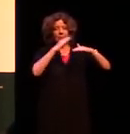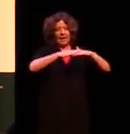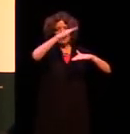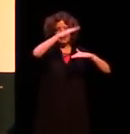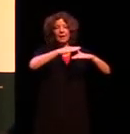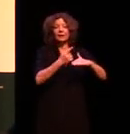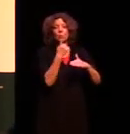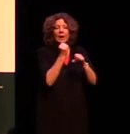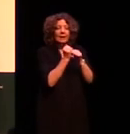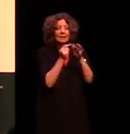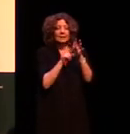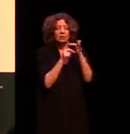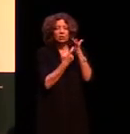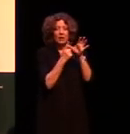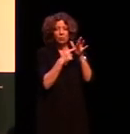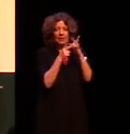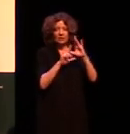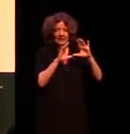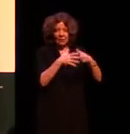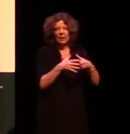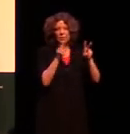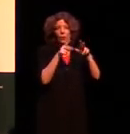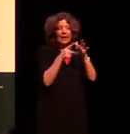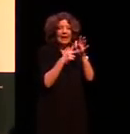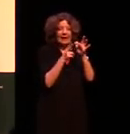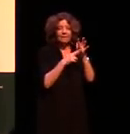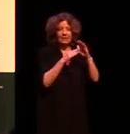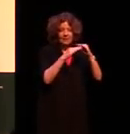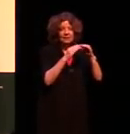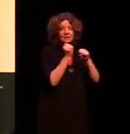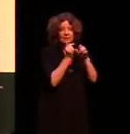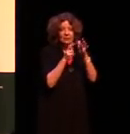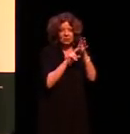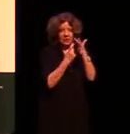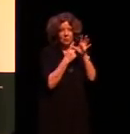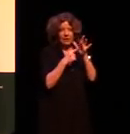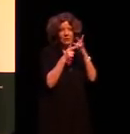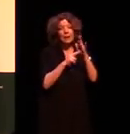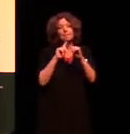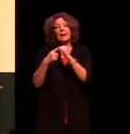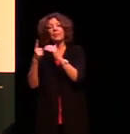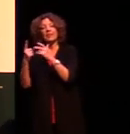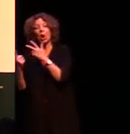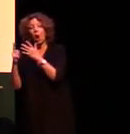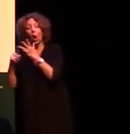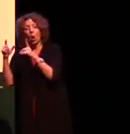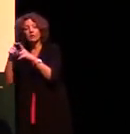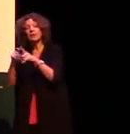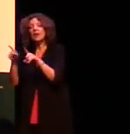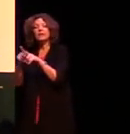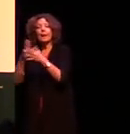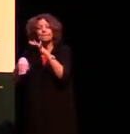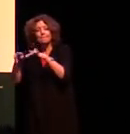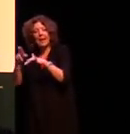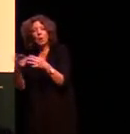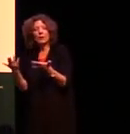category the even generation category and then the odd generation category are the other ones so the parents aunts uncles